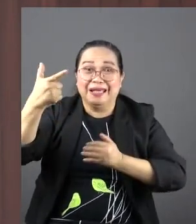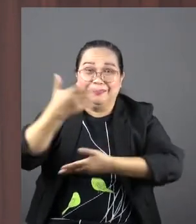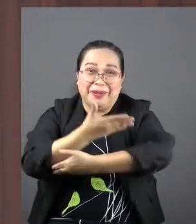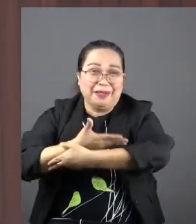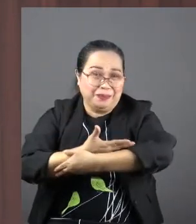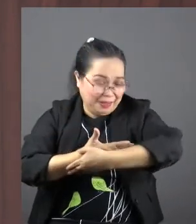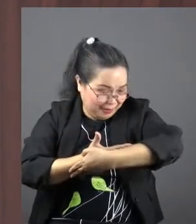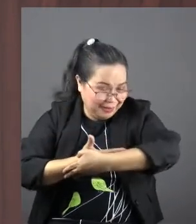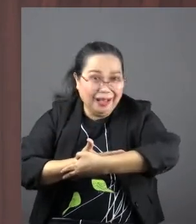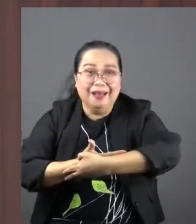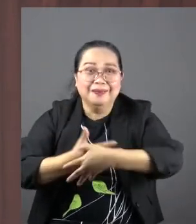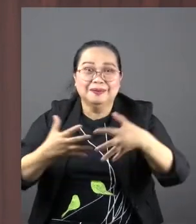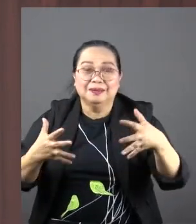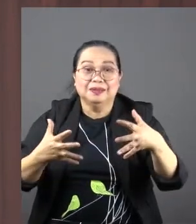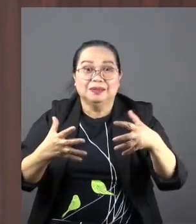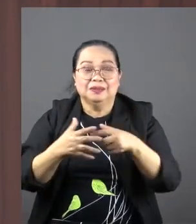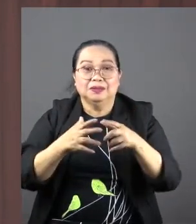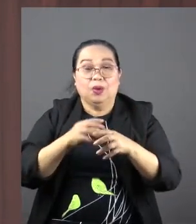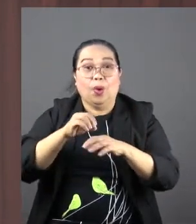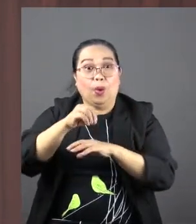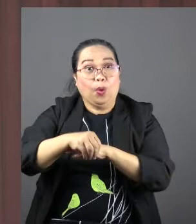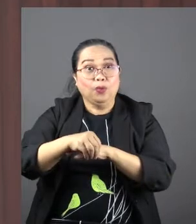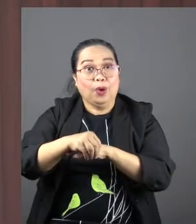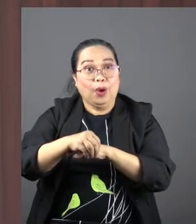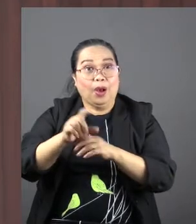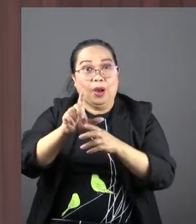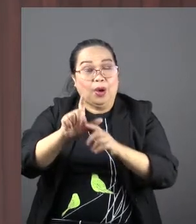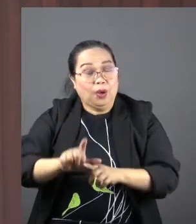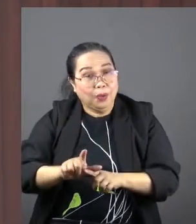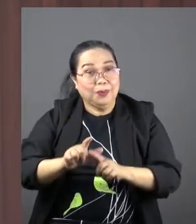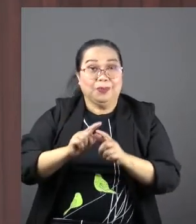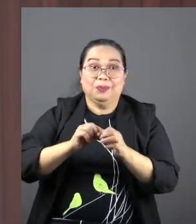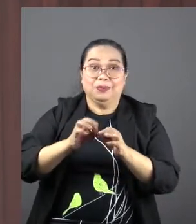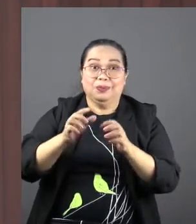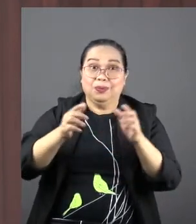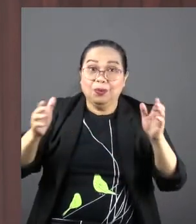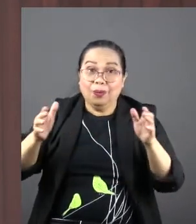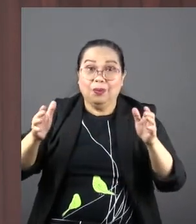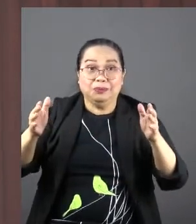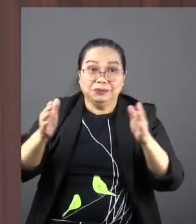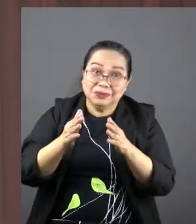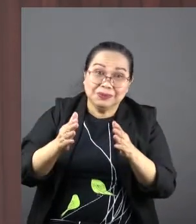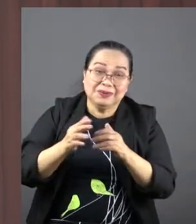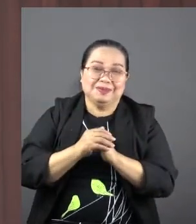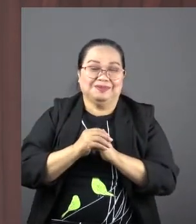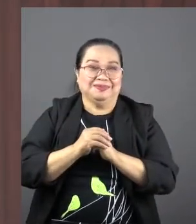mothers might be concerned with that. He's overweight. He's underweight. He's rather long. He's rather short.